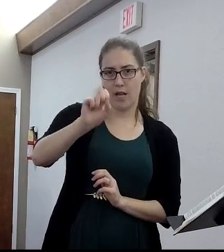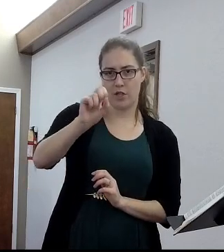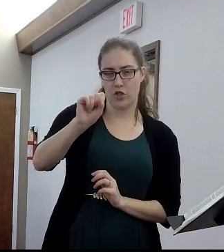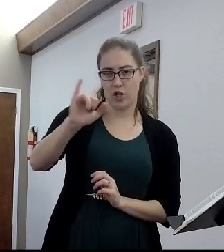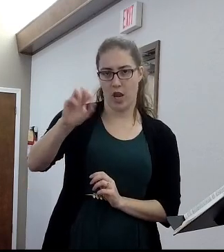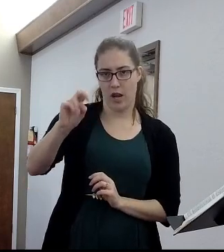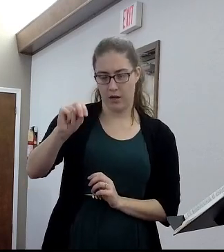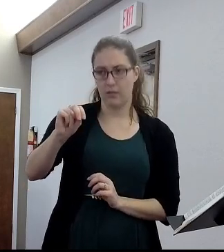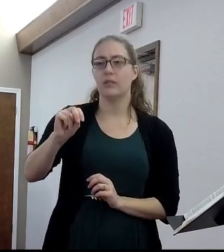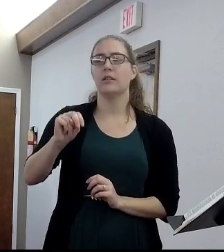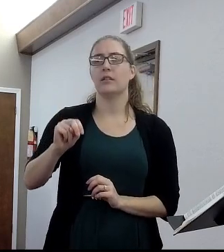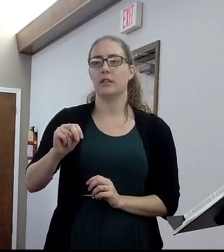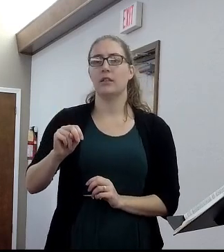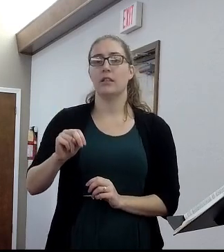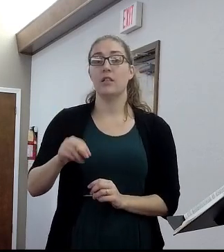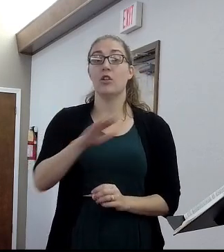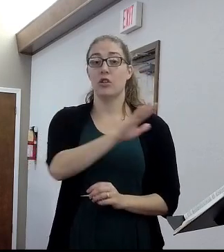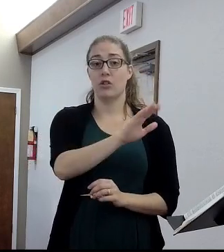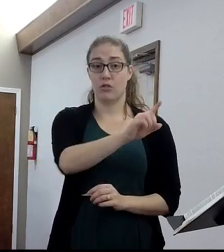you know, 20,